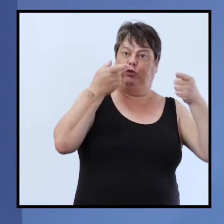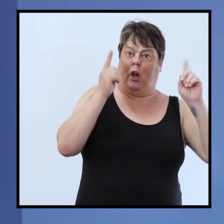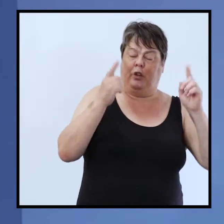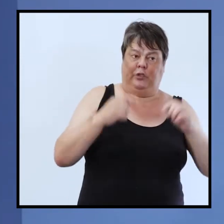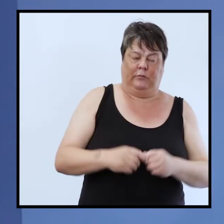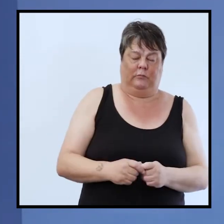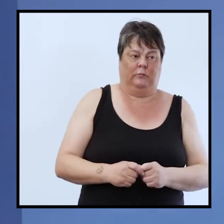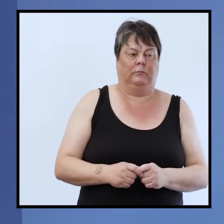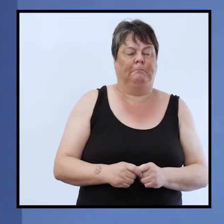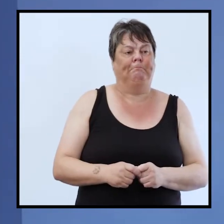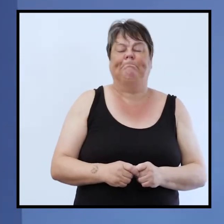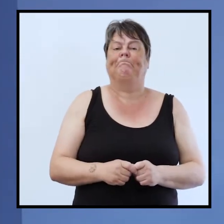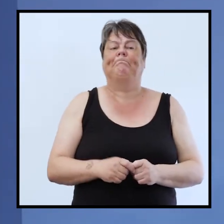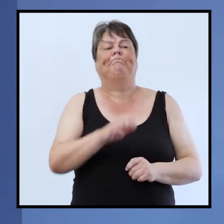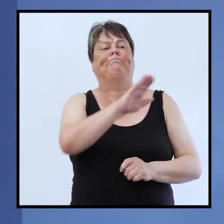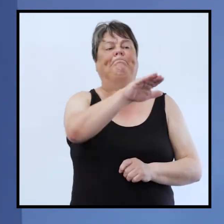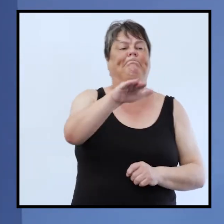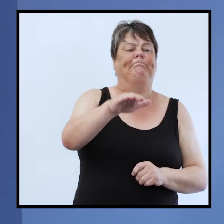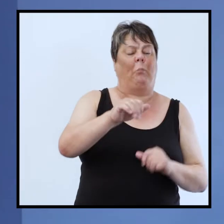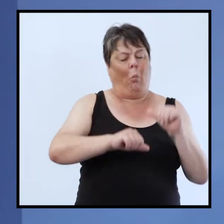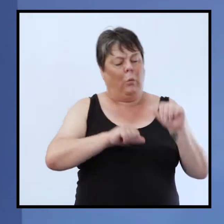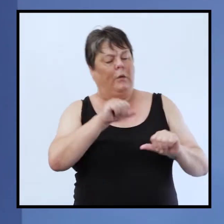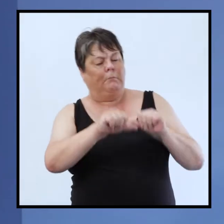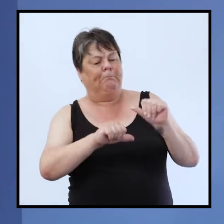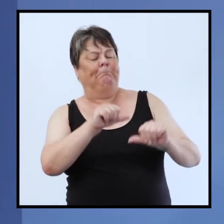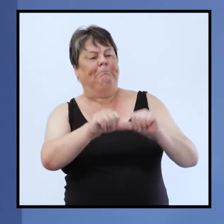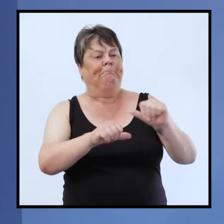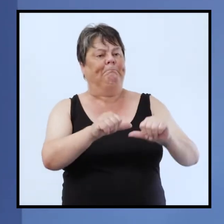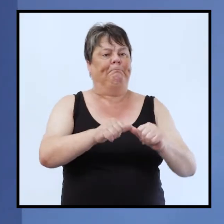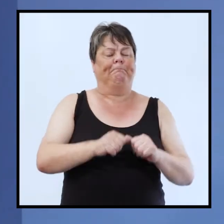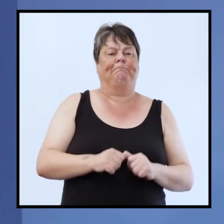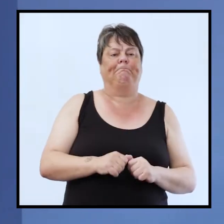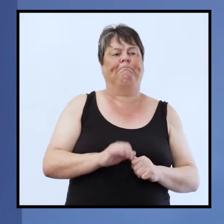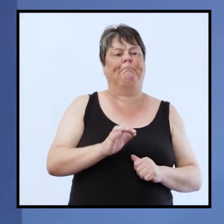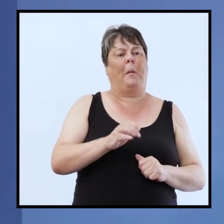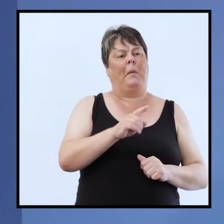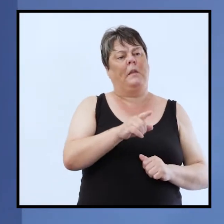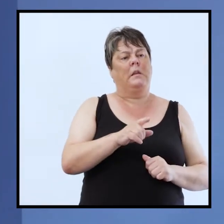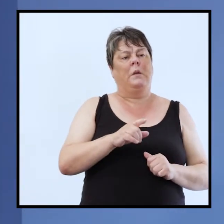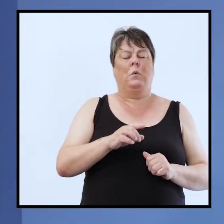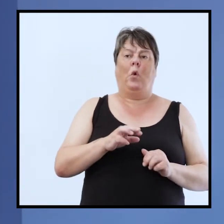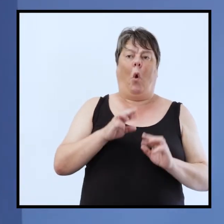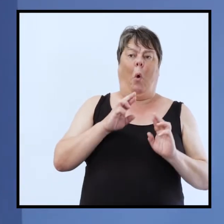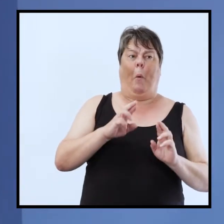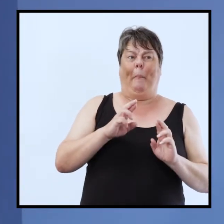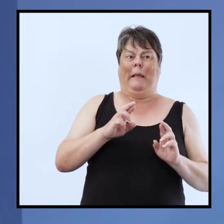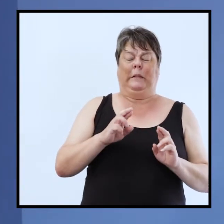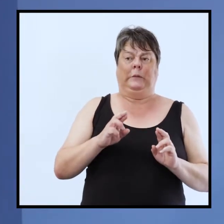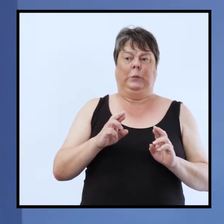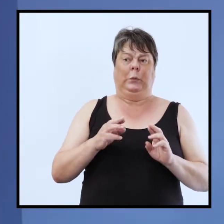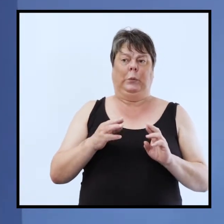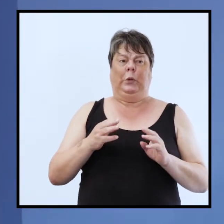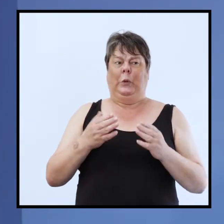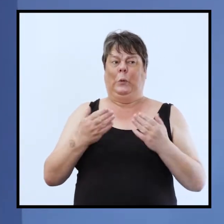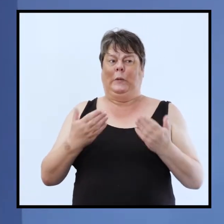bring in order and etc and perhaps he was hoping that things would go nice and calmly as they'd probably been going